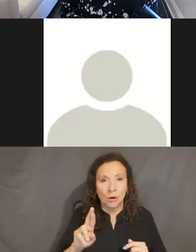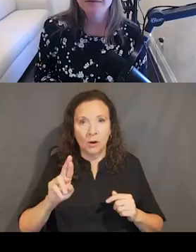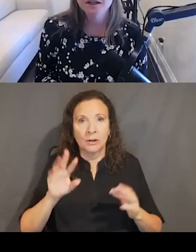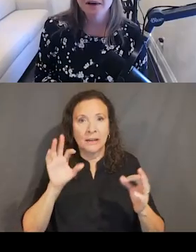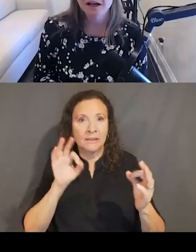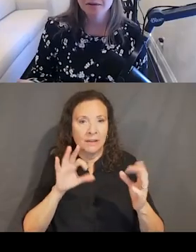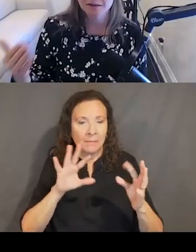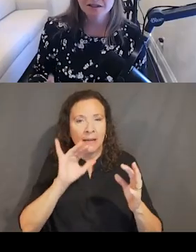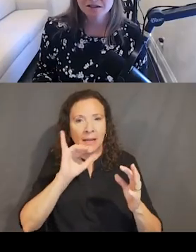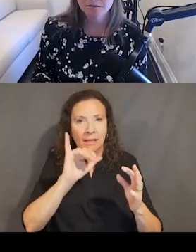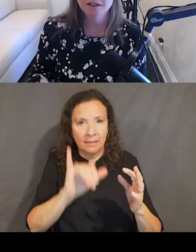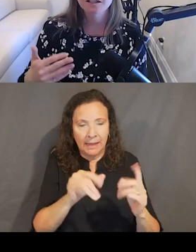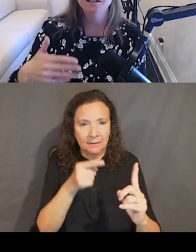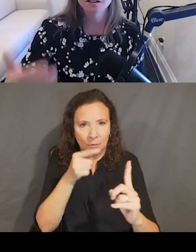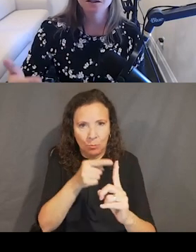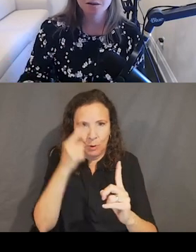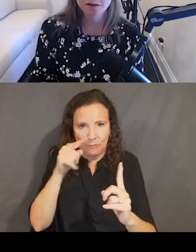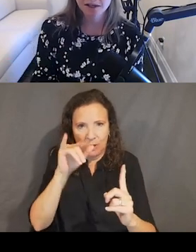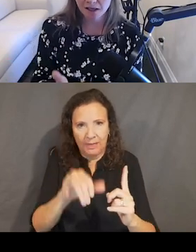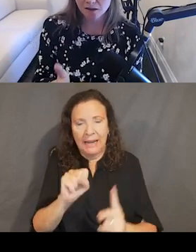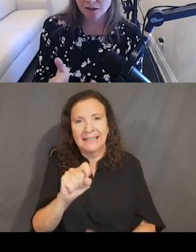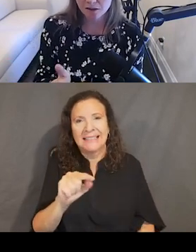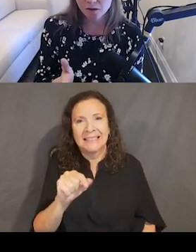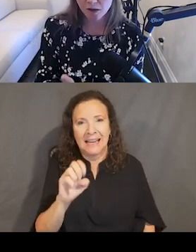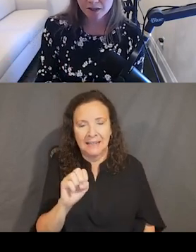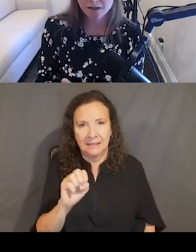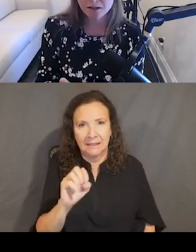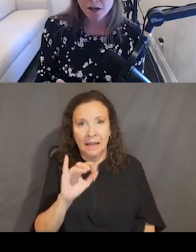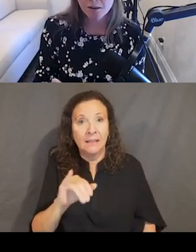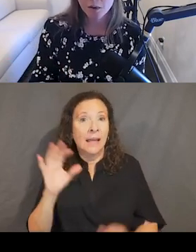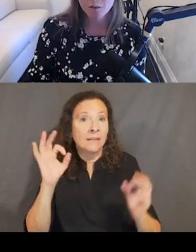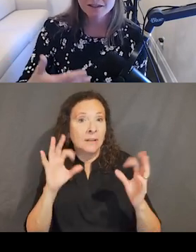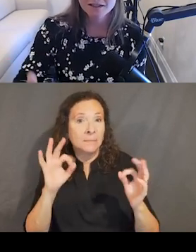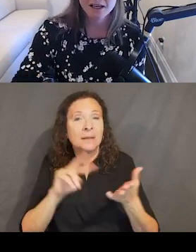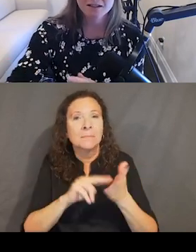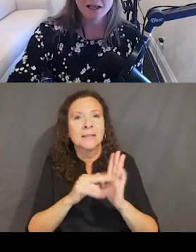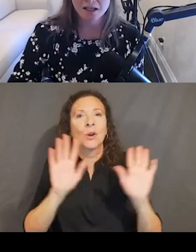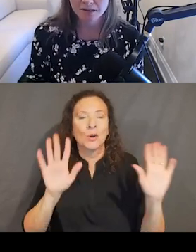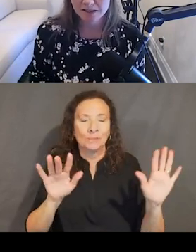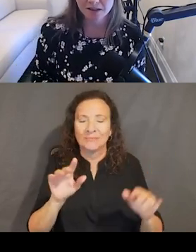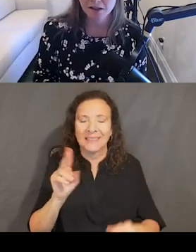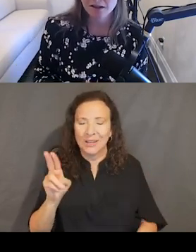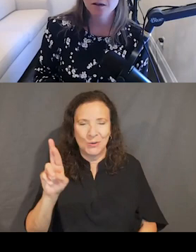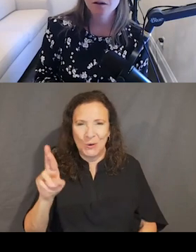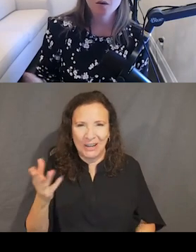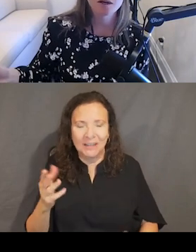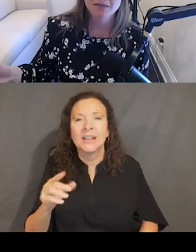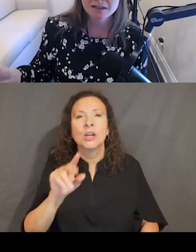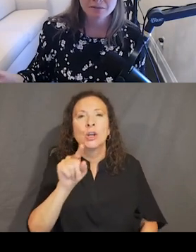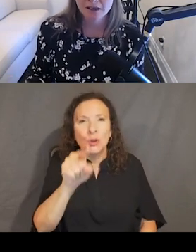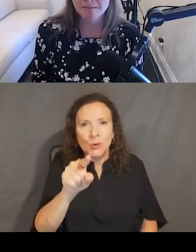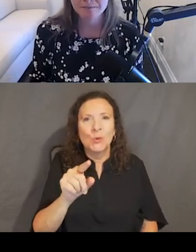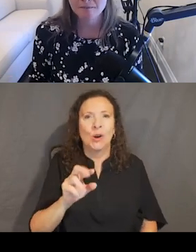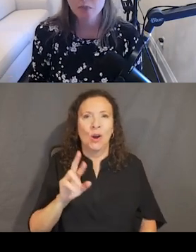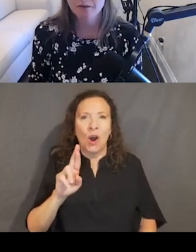And that feedback from the system needs to clearly communicate not only you are here, but what state is that element in. You don't want to